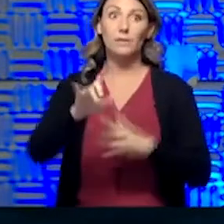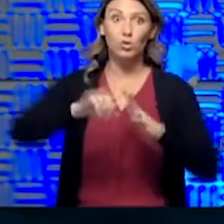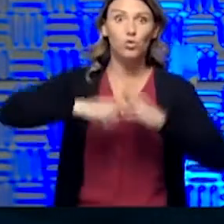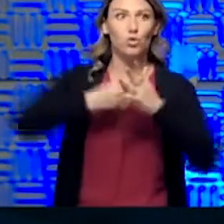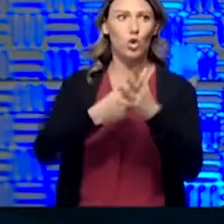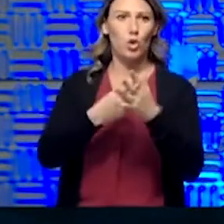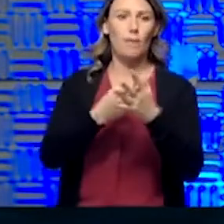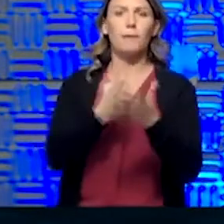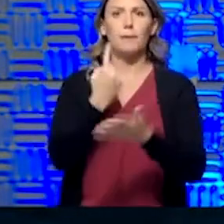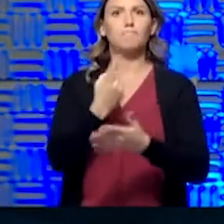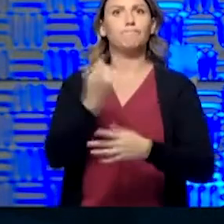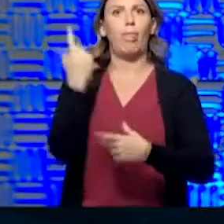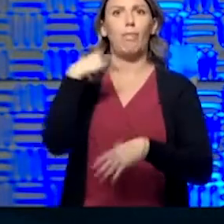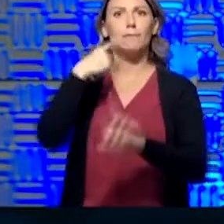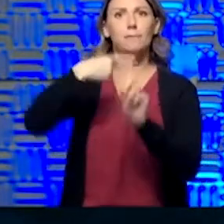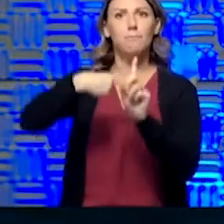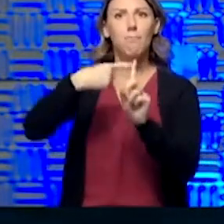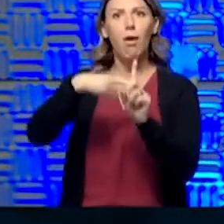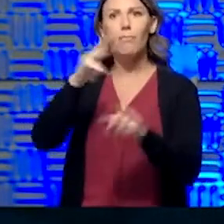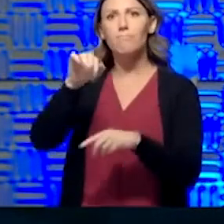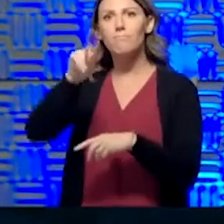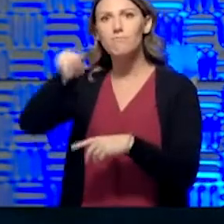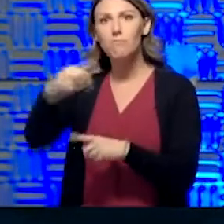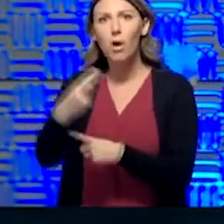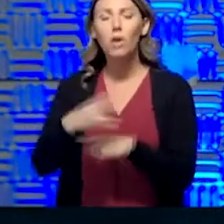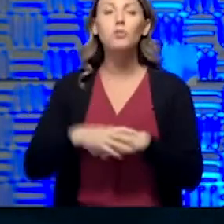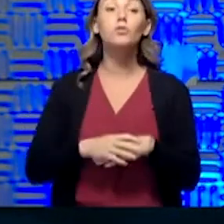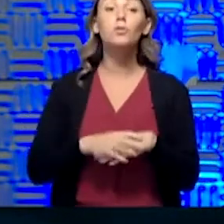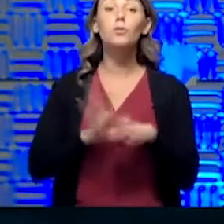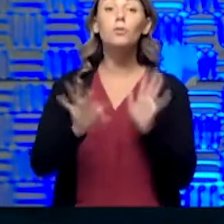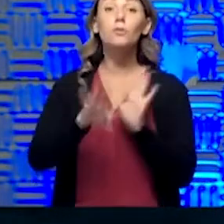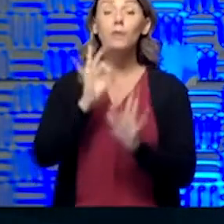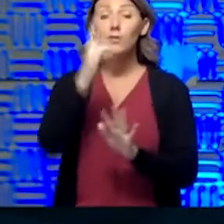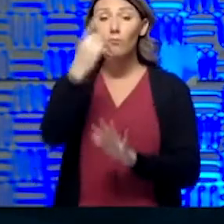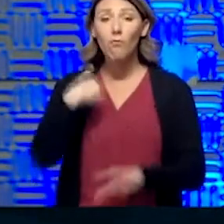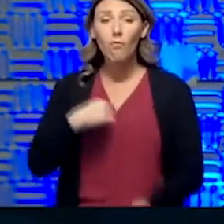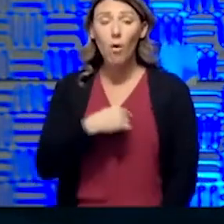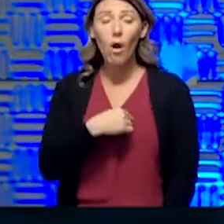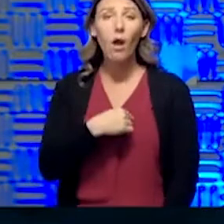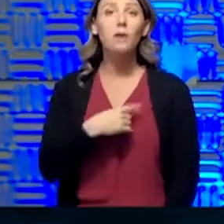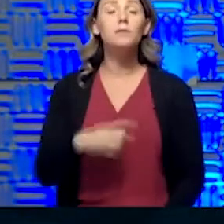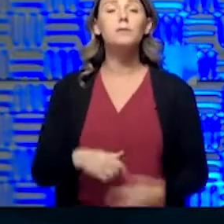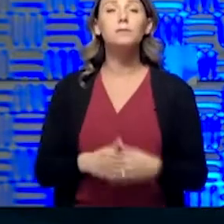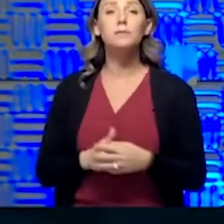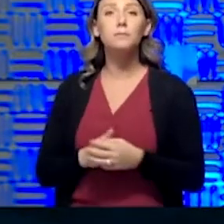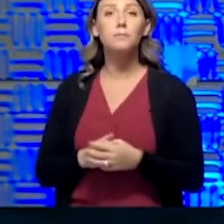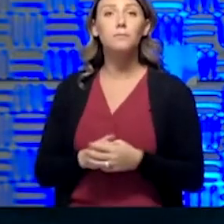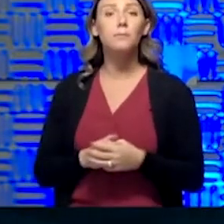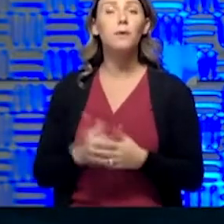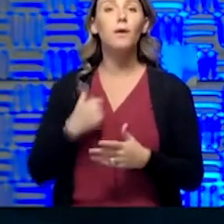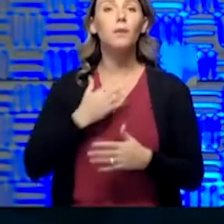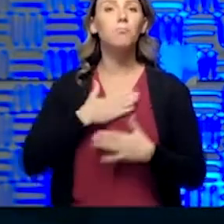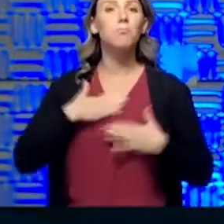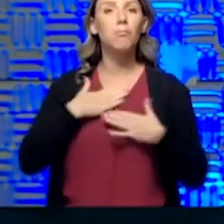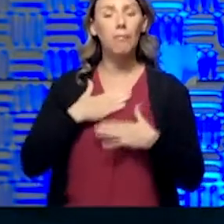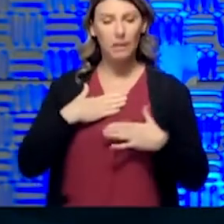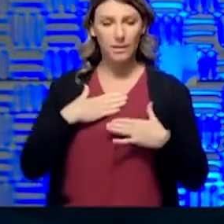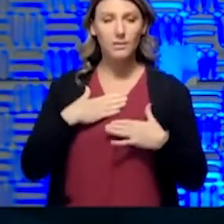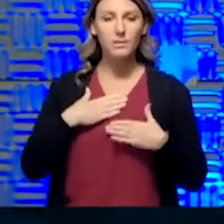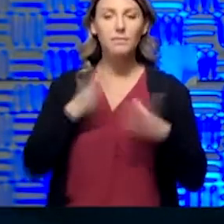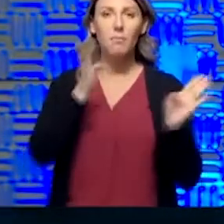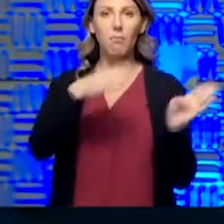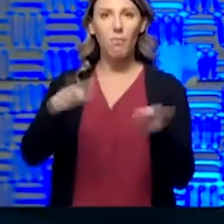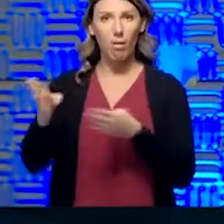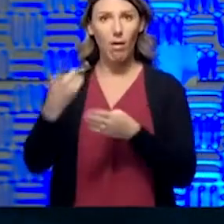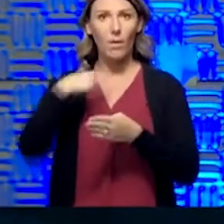I think that the timing was fortuitous, and I'm pleased with the plan that we